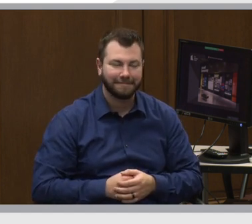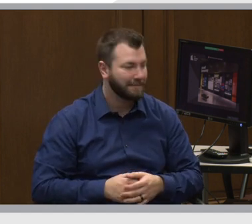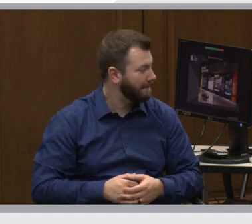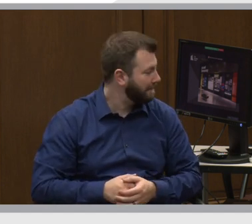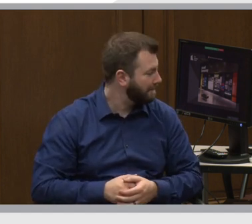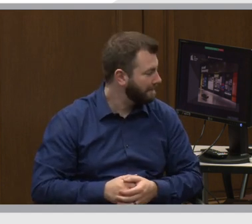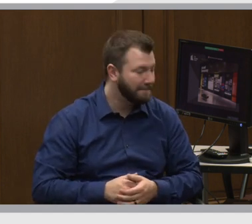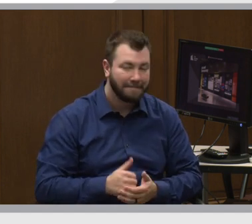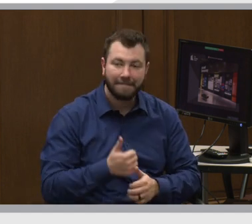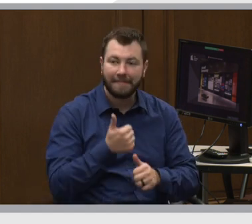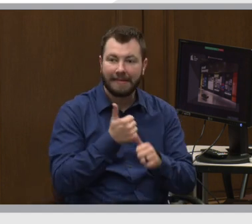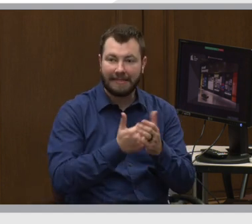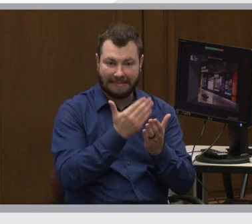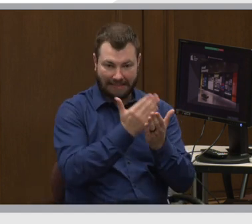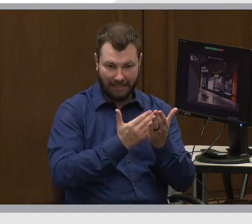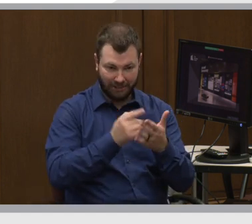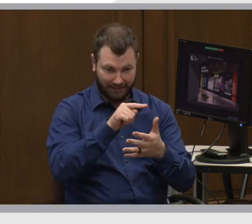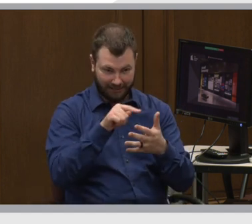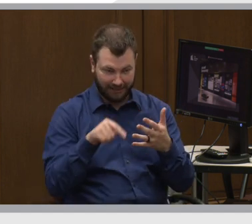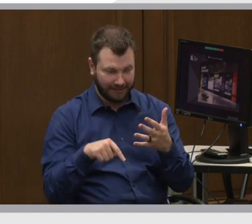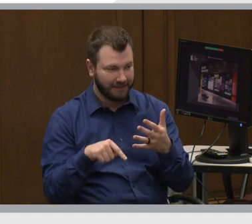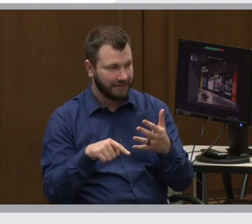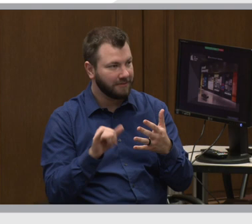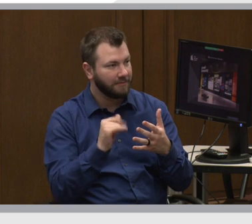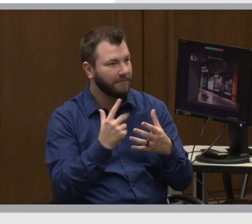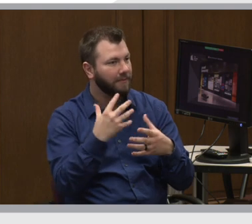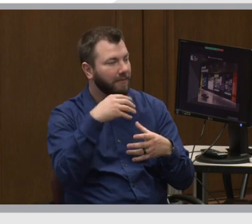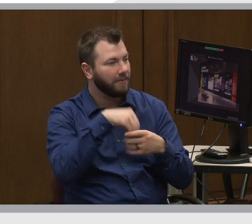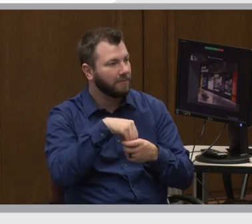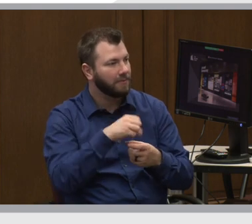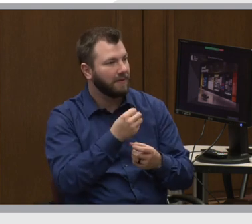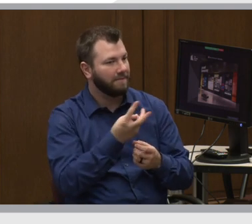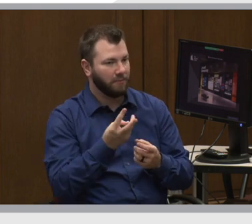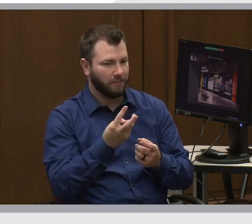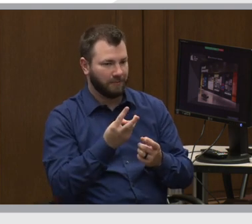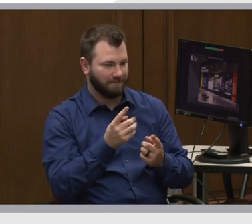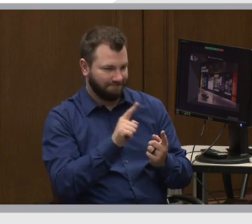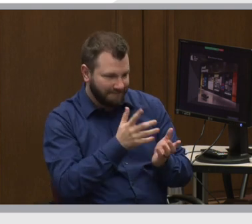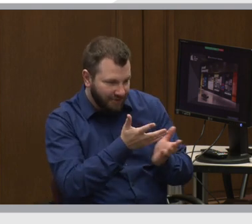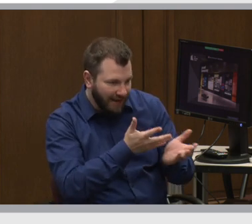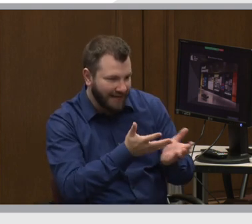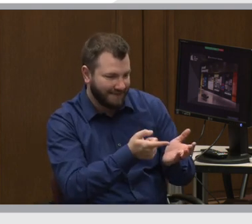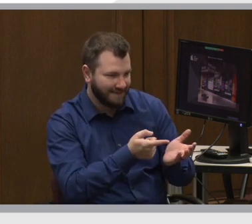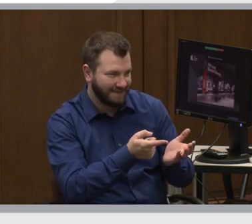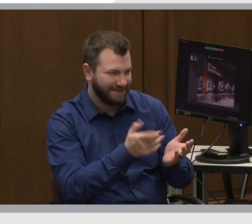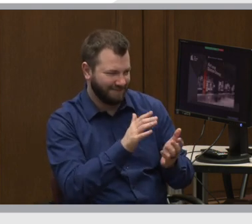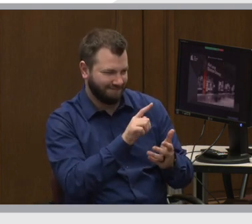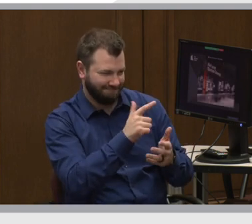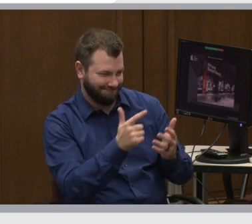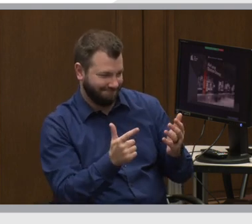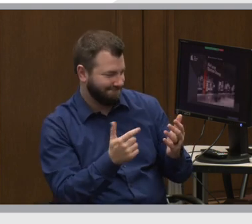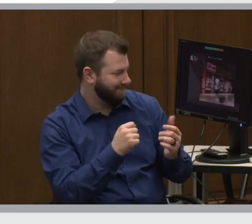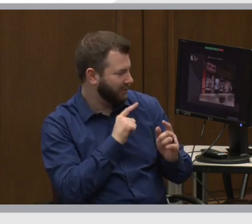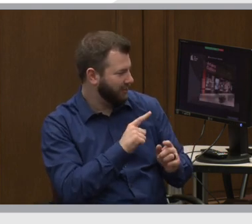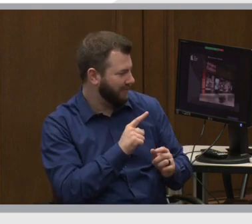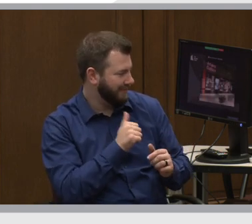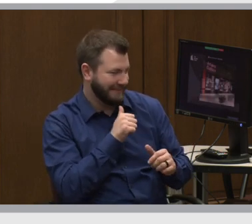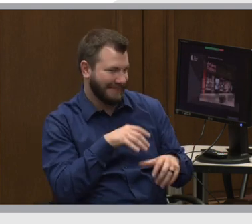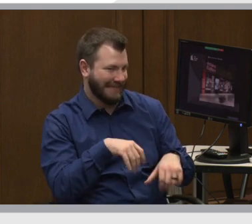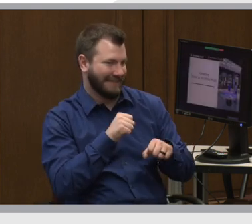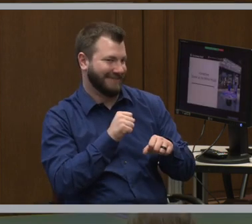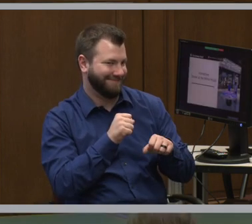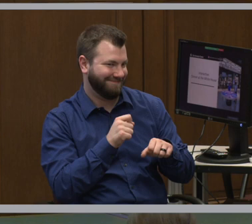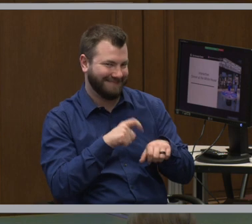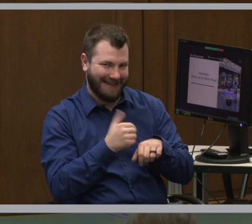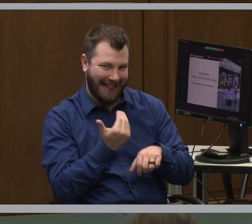Each of these sections also includes a couple of interactives. So I'm just going to flip through to make sure that we're not taking too much